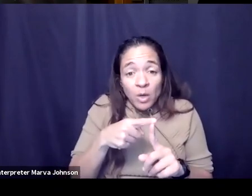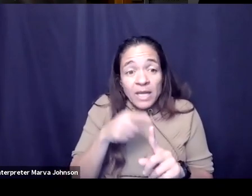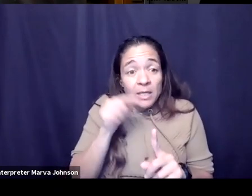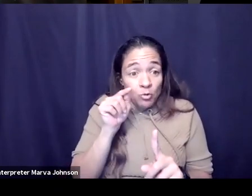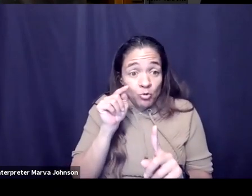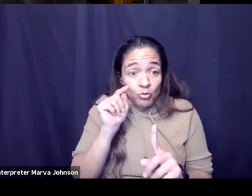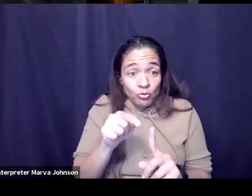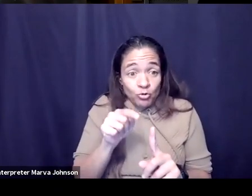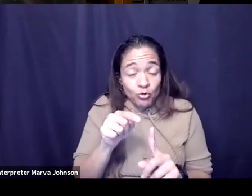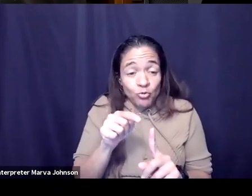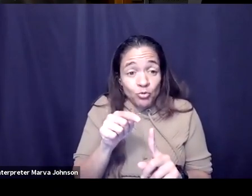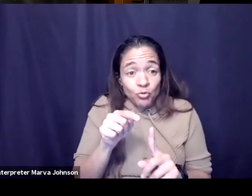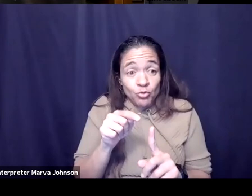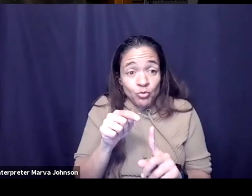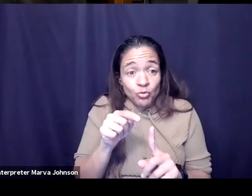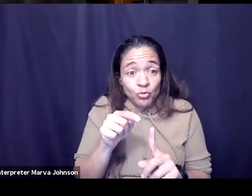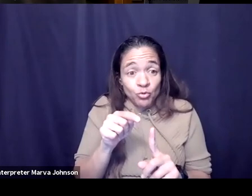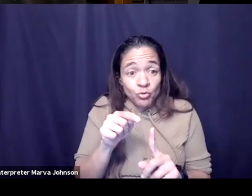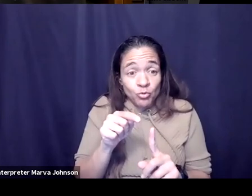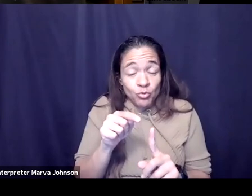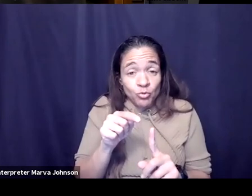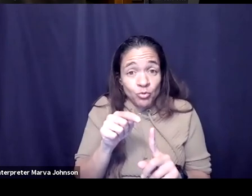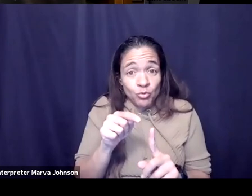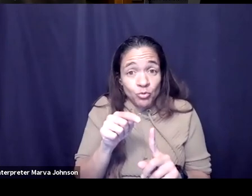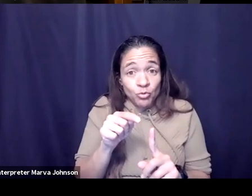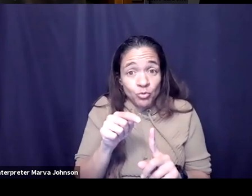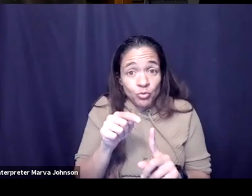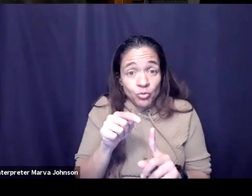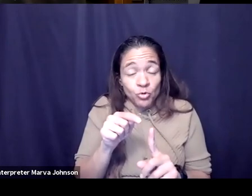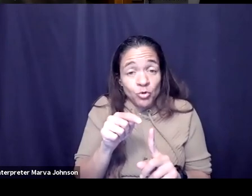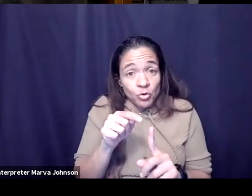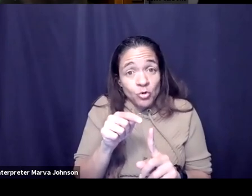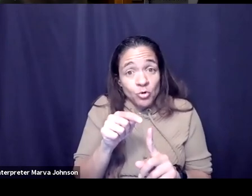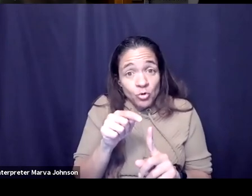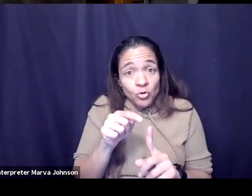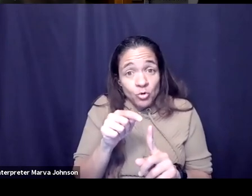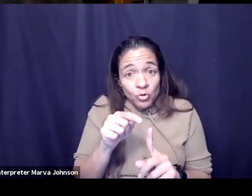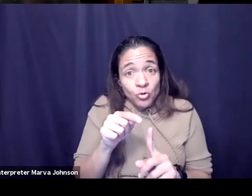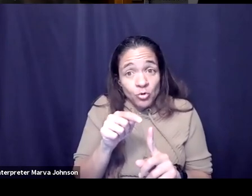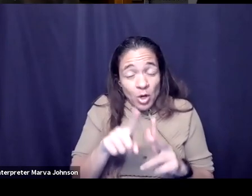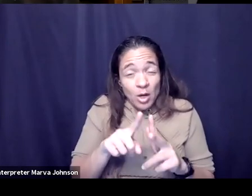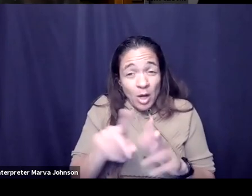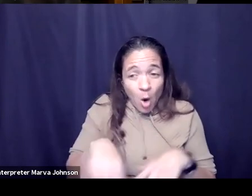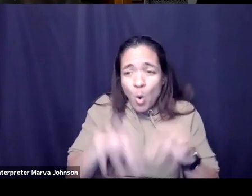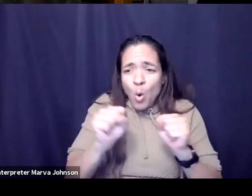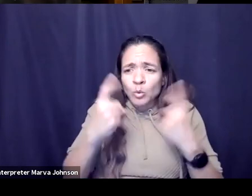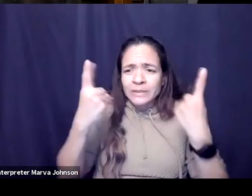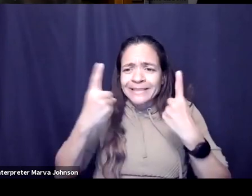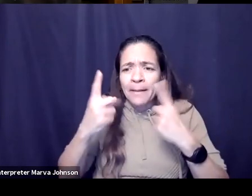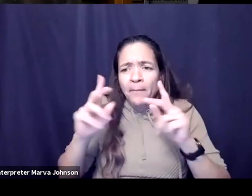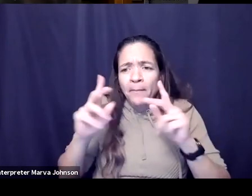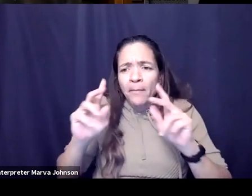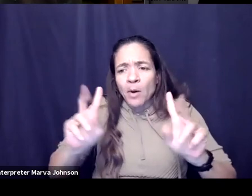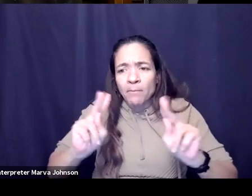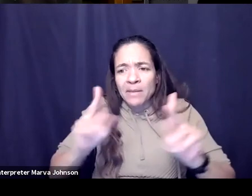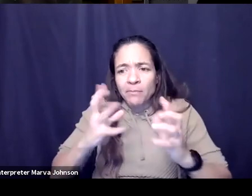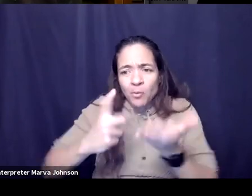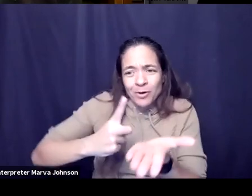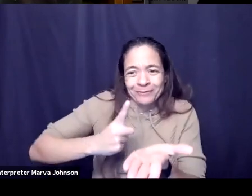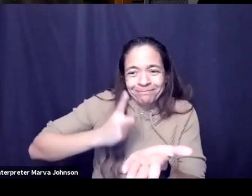into that elephant in the room that people really are like want to discuss when you really tap into something you know um